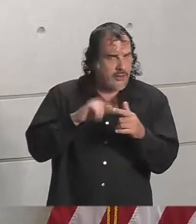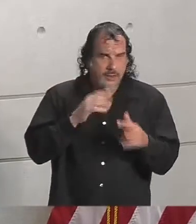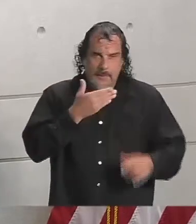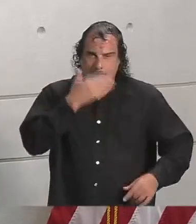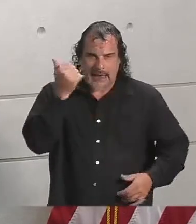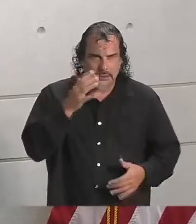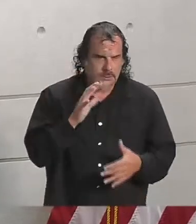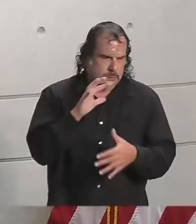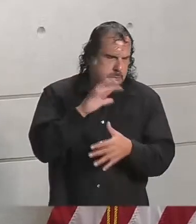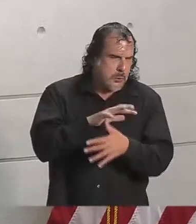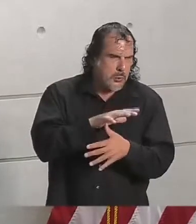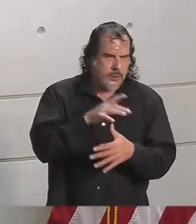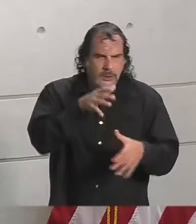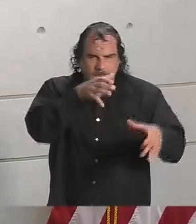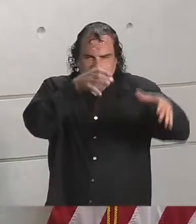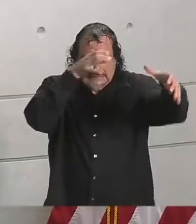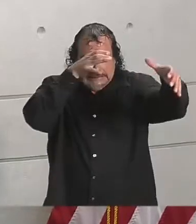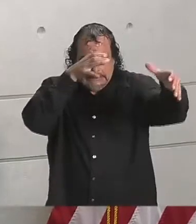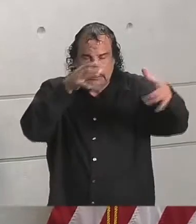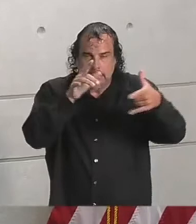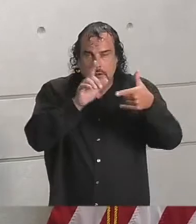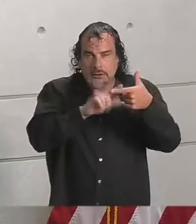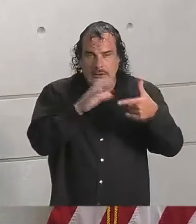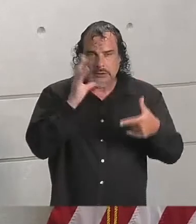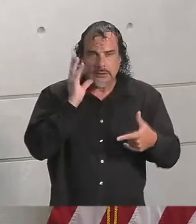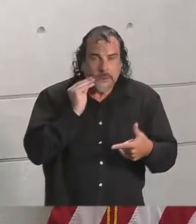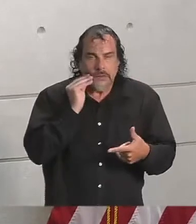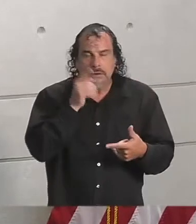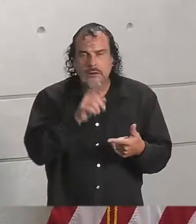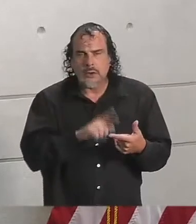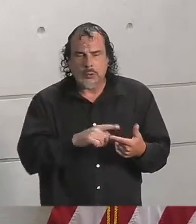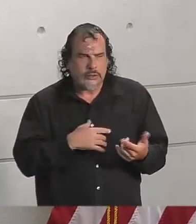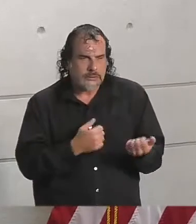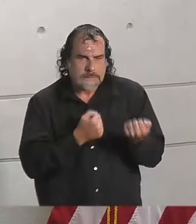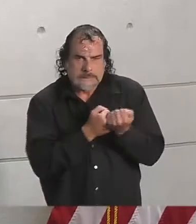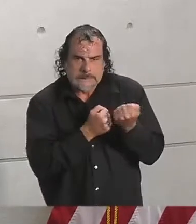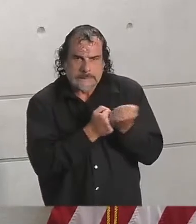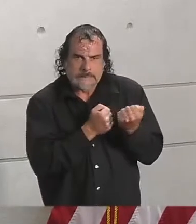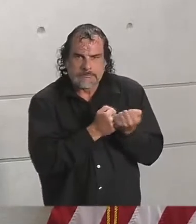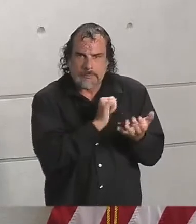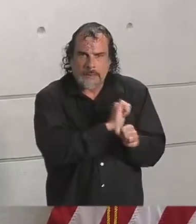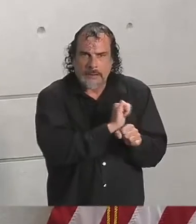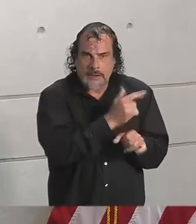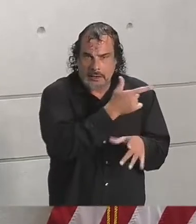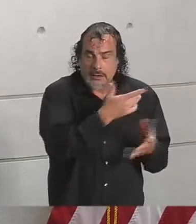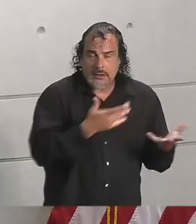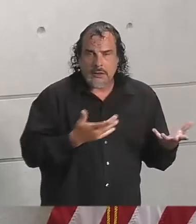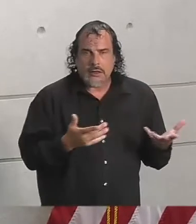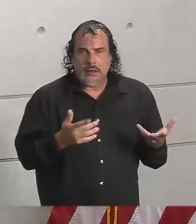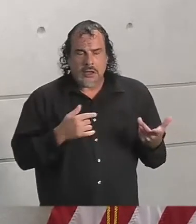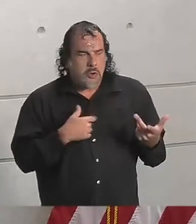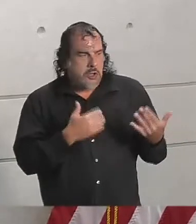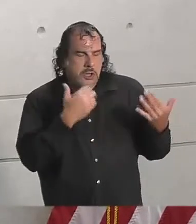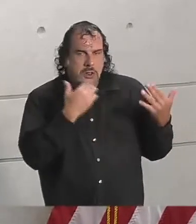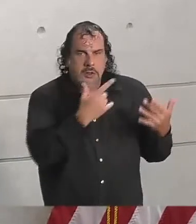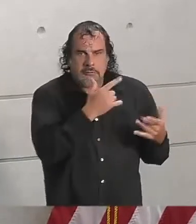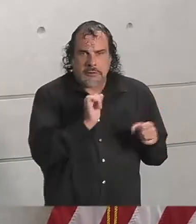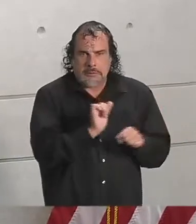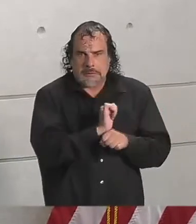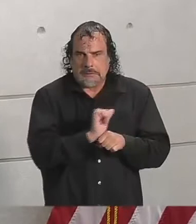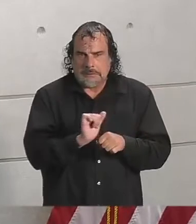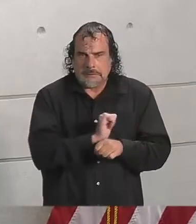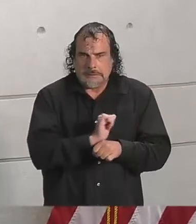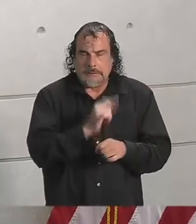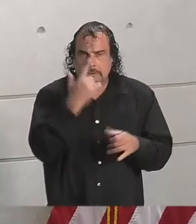They're fantastic. They know what they're doing. We are here to work with them, and I just want to thank them for their efforts. Just